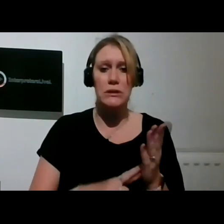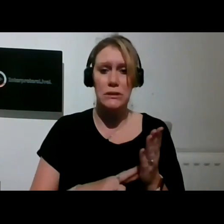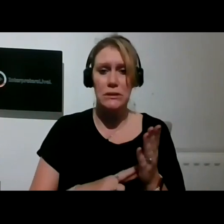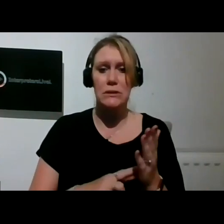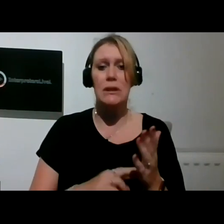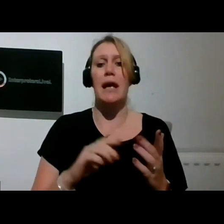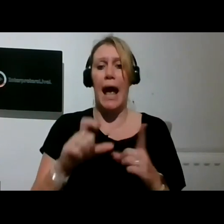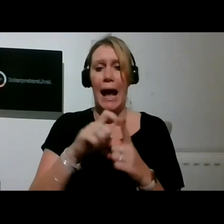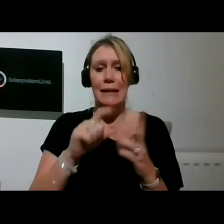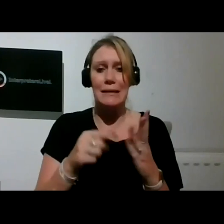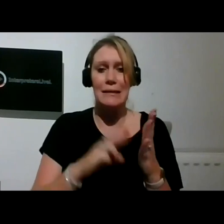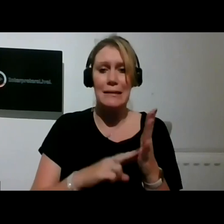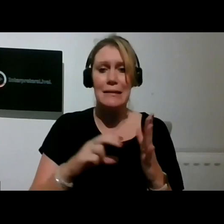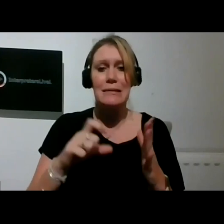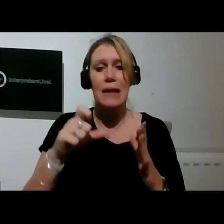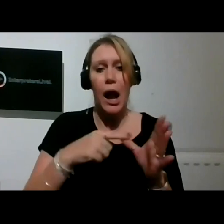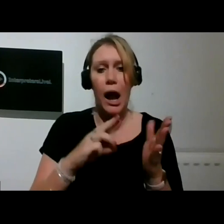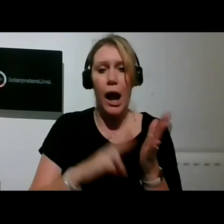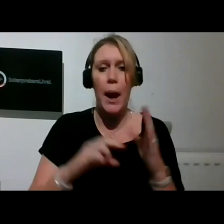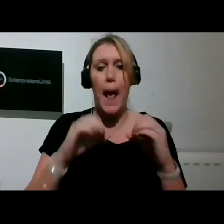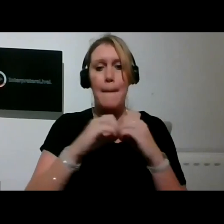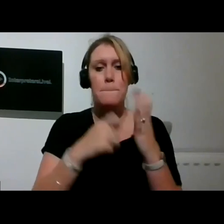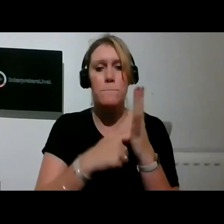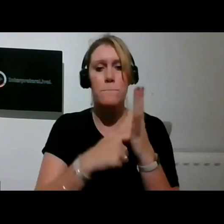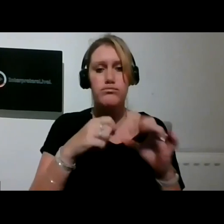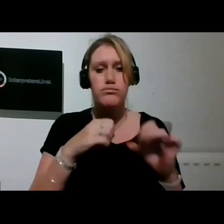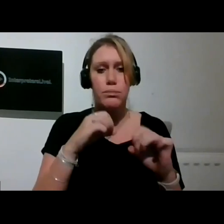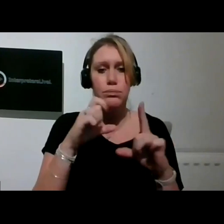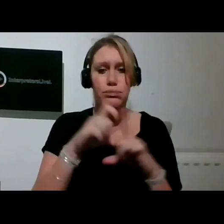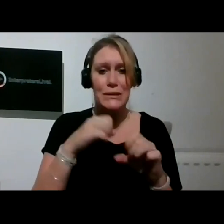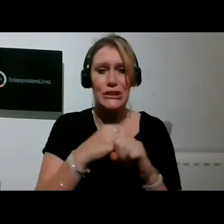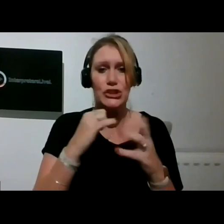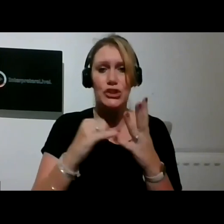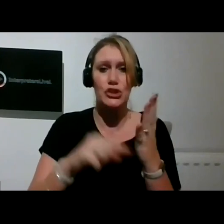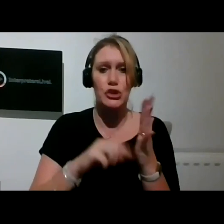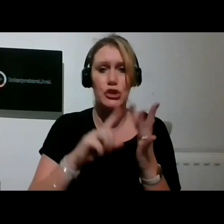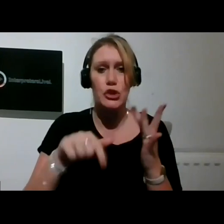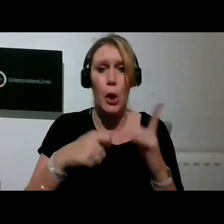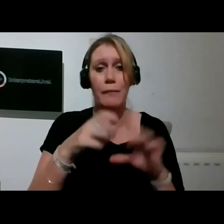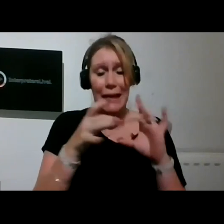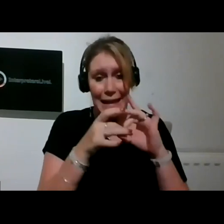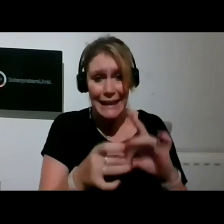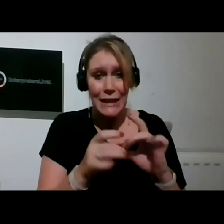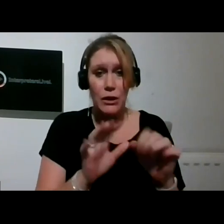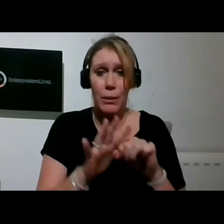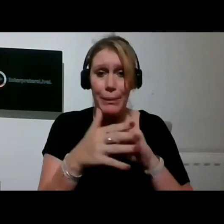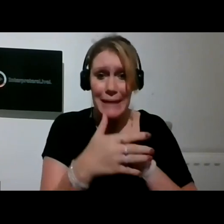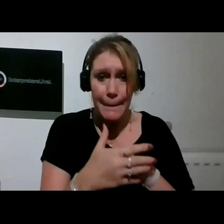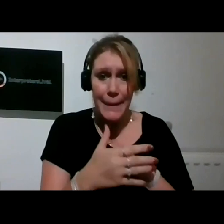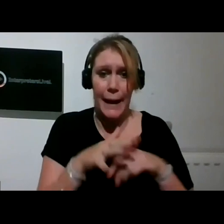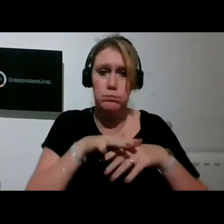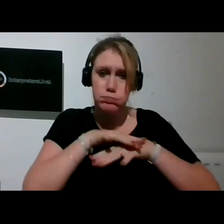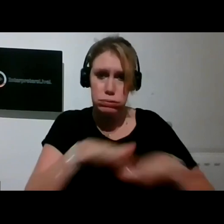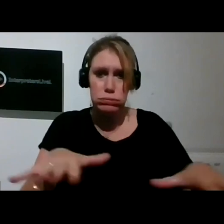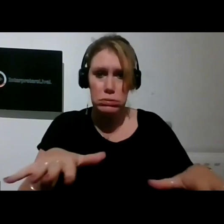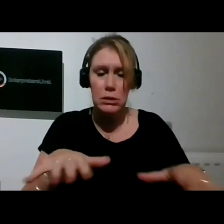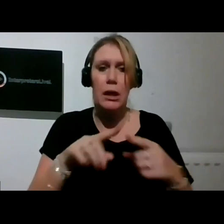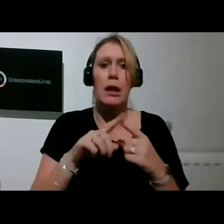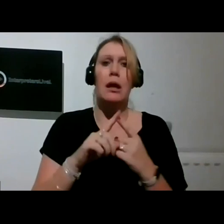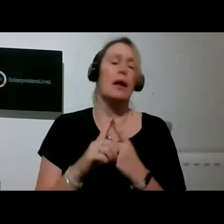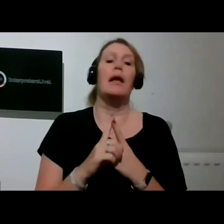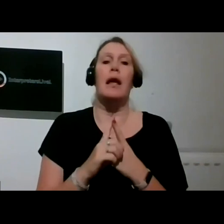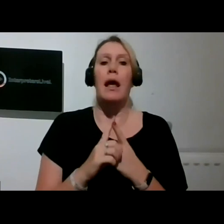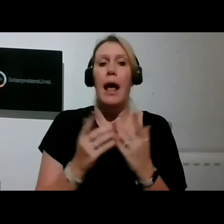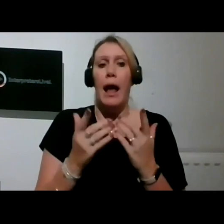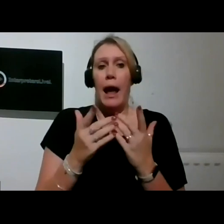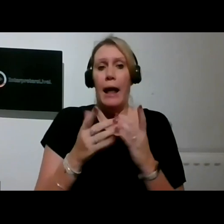pandemic as we will be discussing in a minute. The Together 21 open exhibition brings